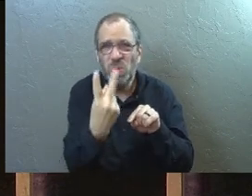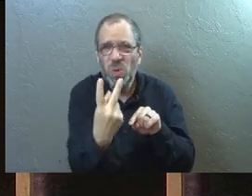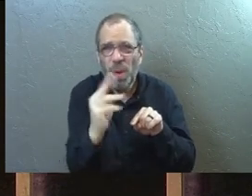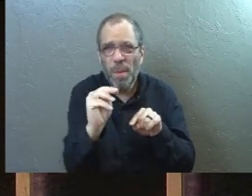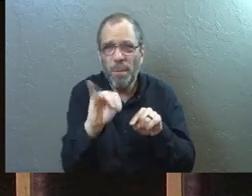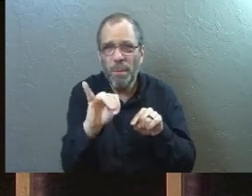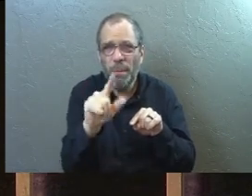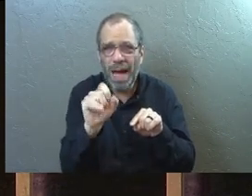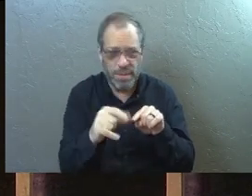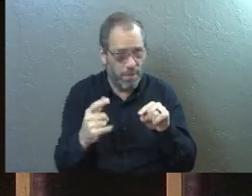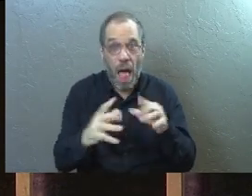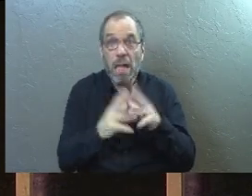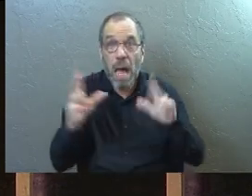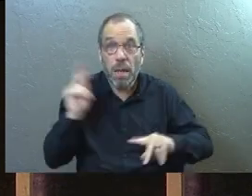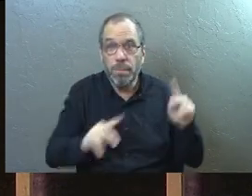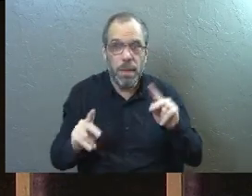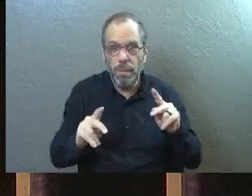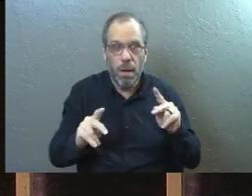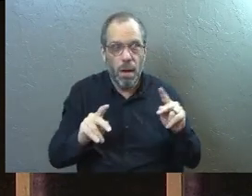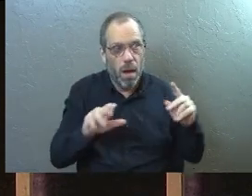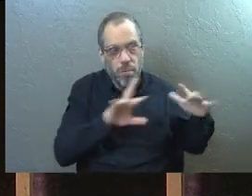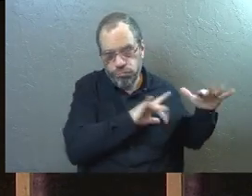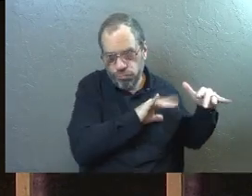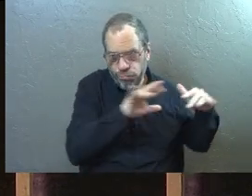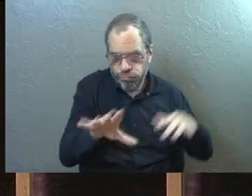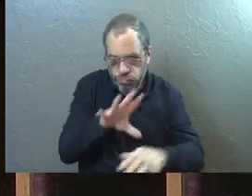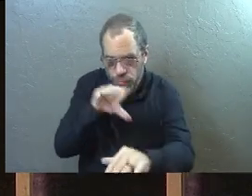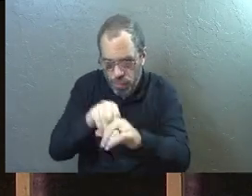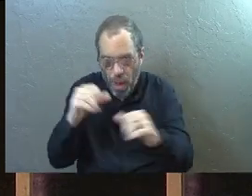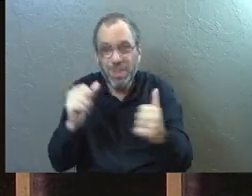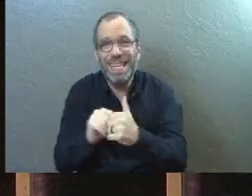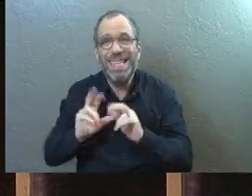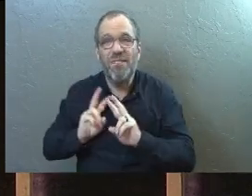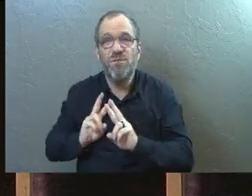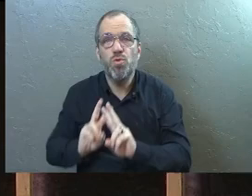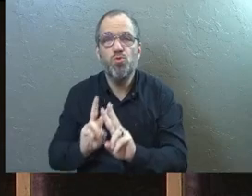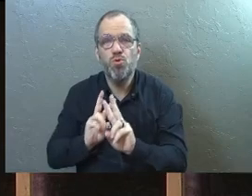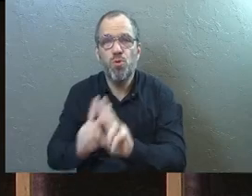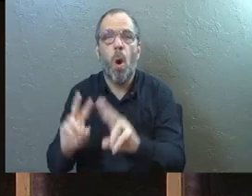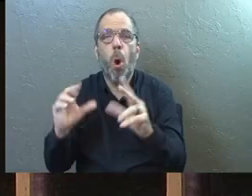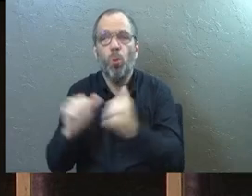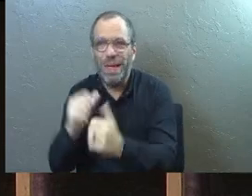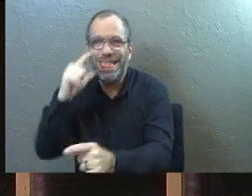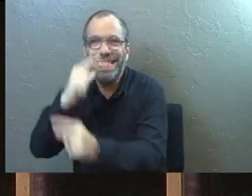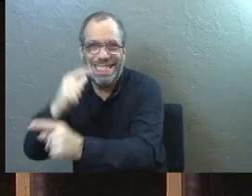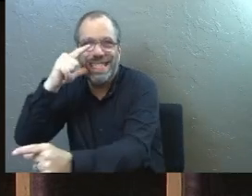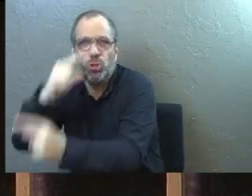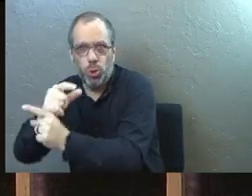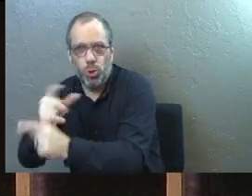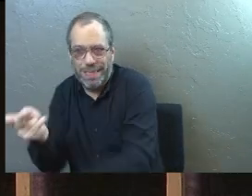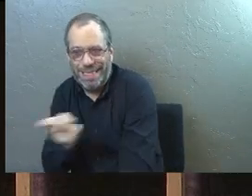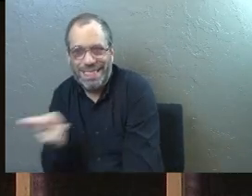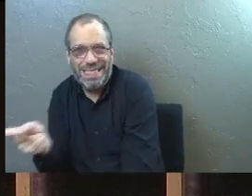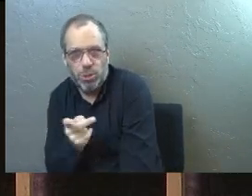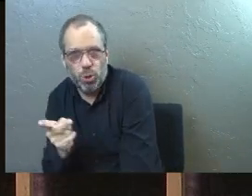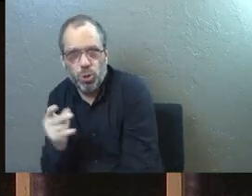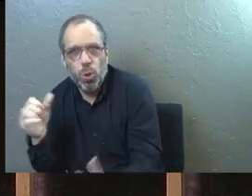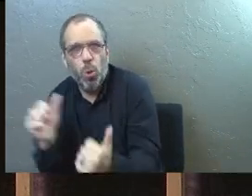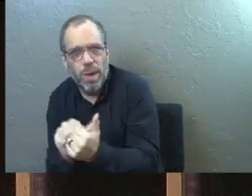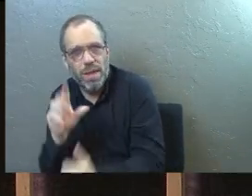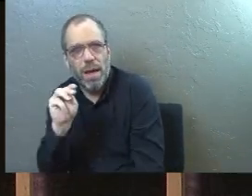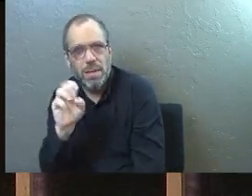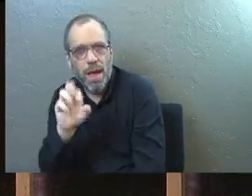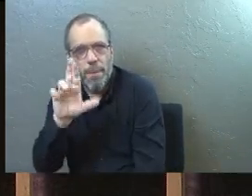indicate there is there were a lot of people that had come to be part of this funeral moment with the sisters, this grieving moment with the